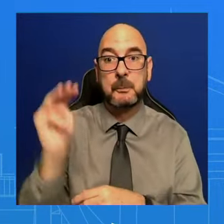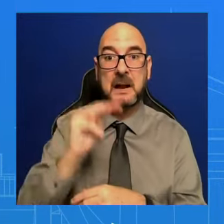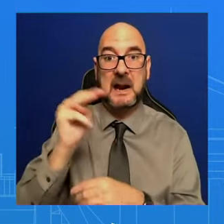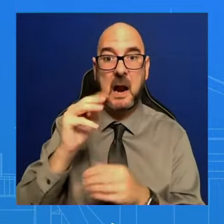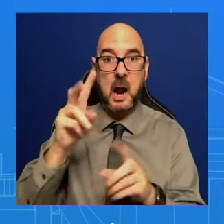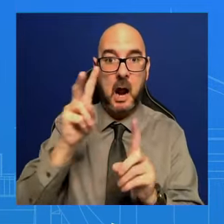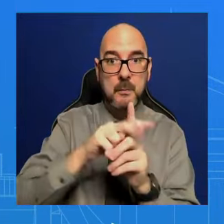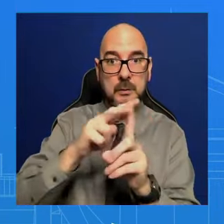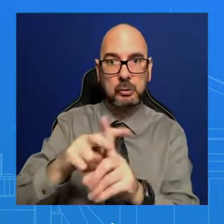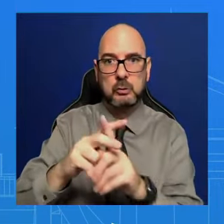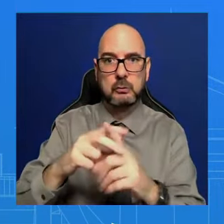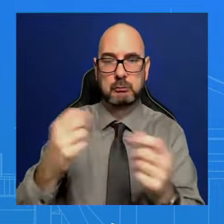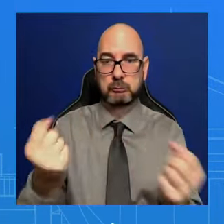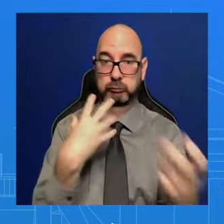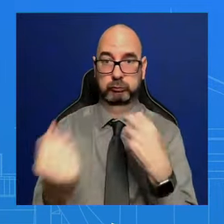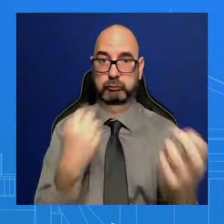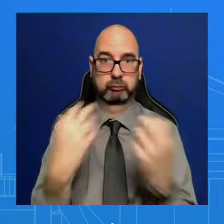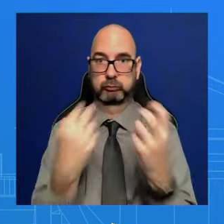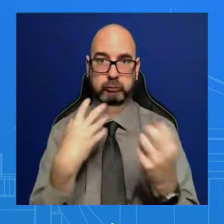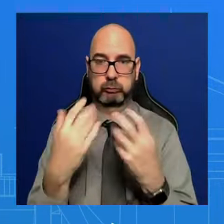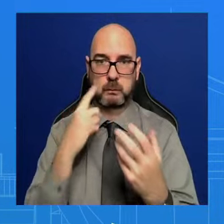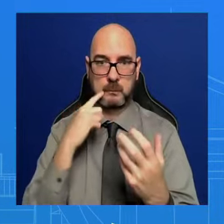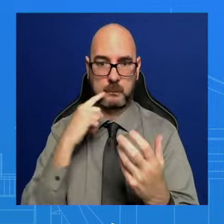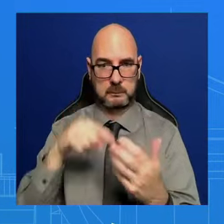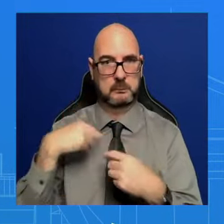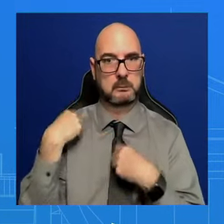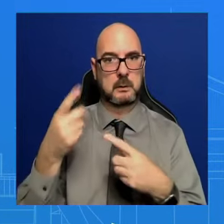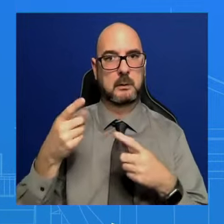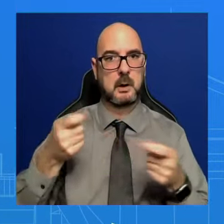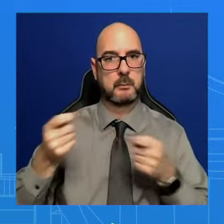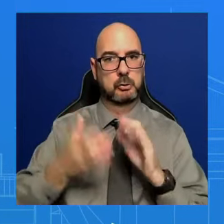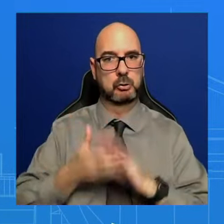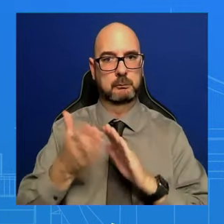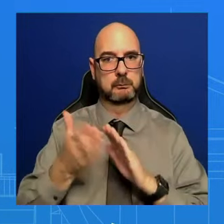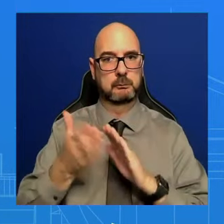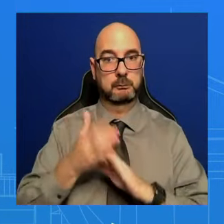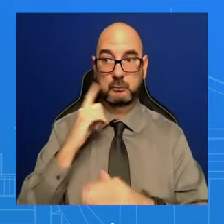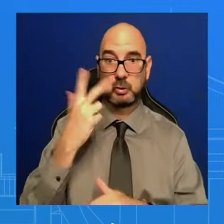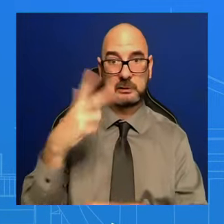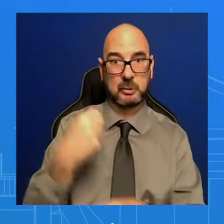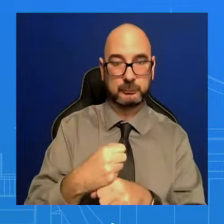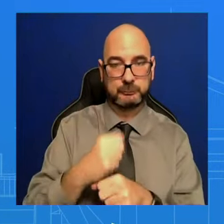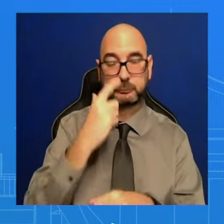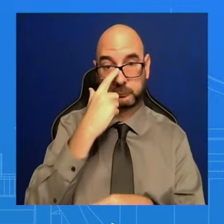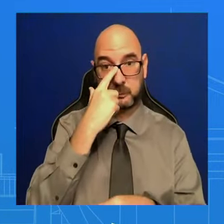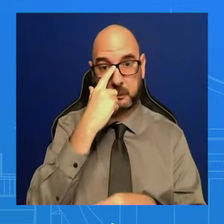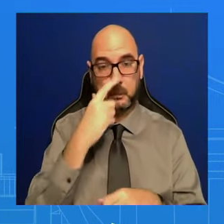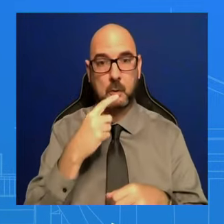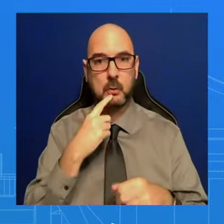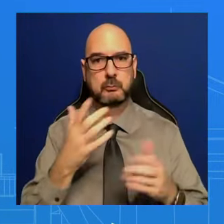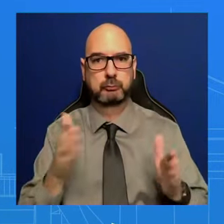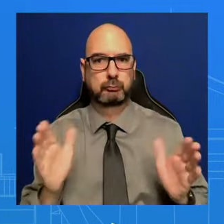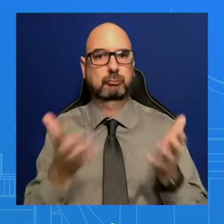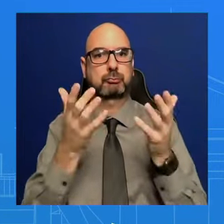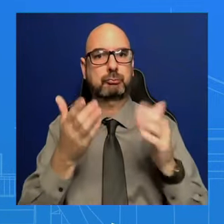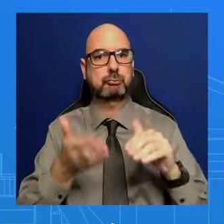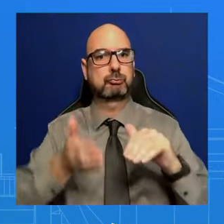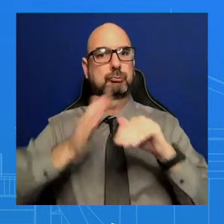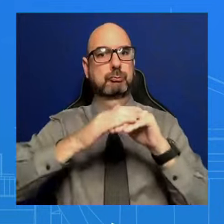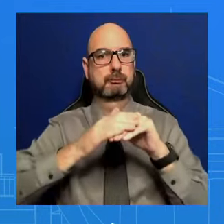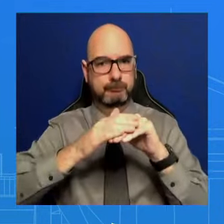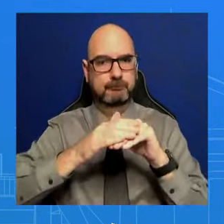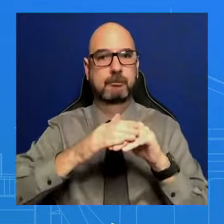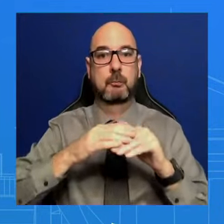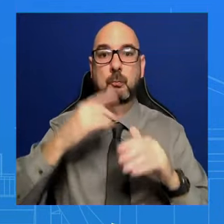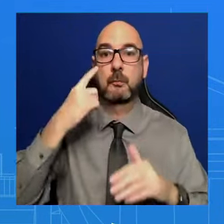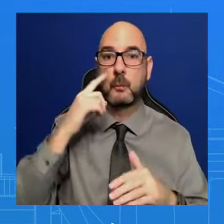years, which is important. There was certainly a boost in what we saw with minority businesses starting